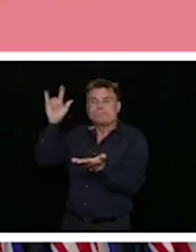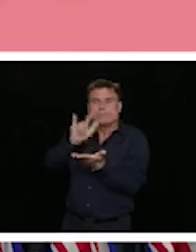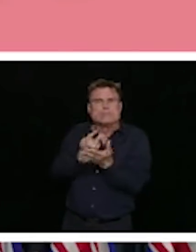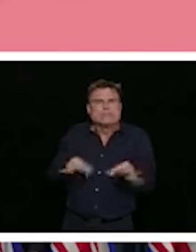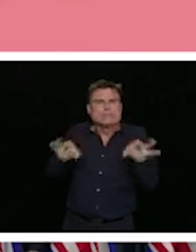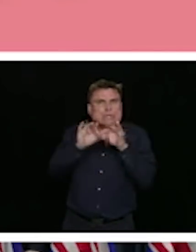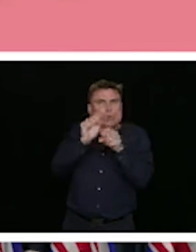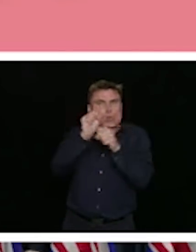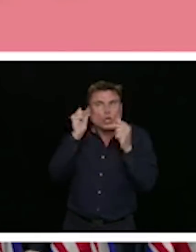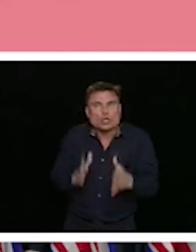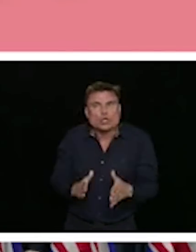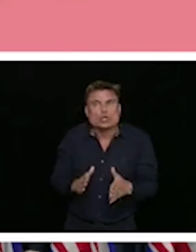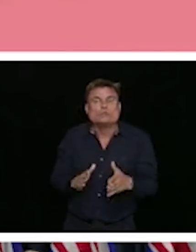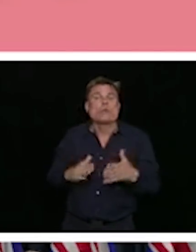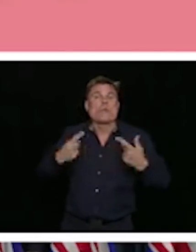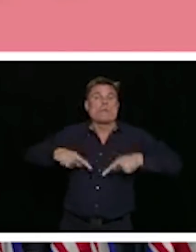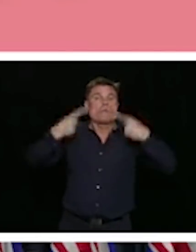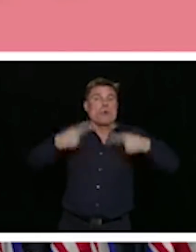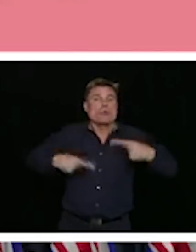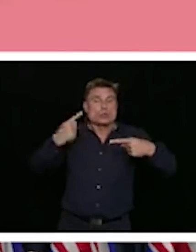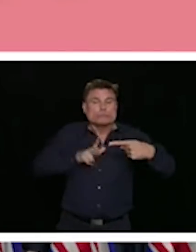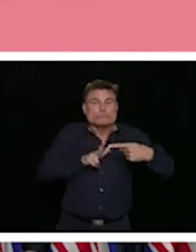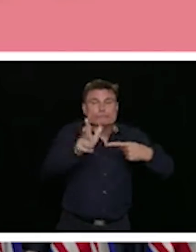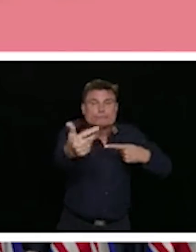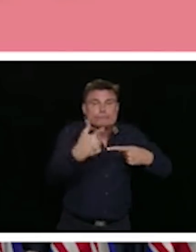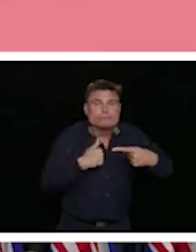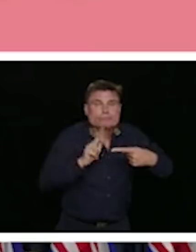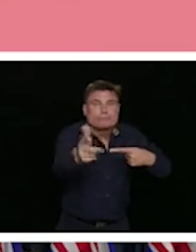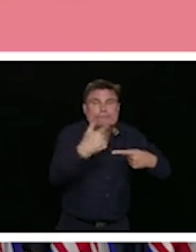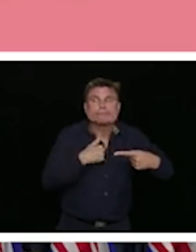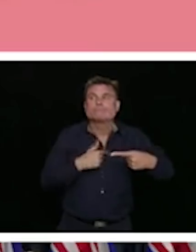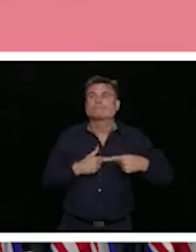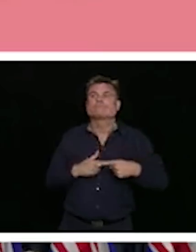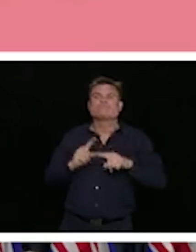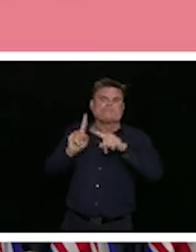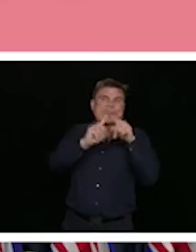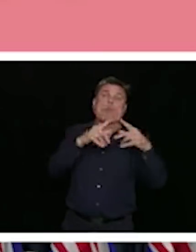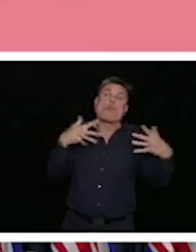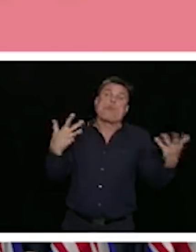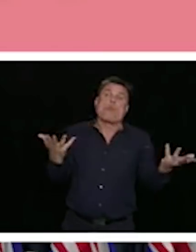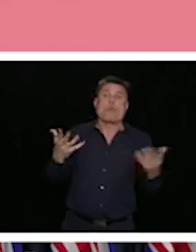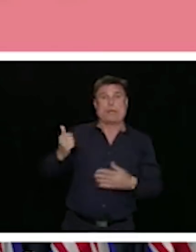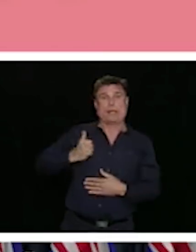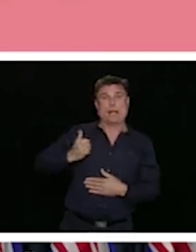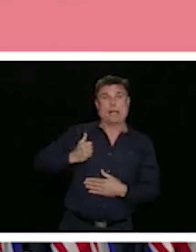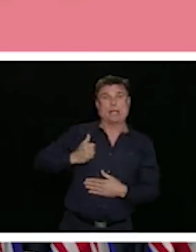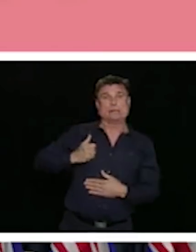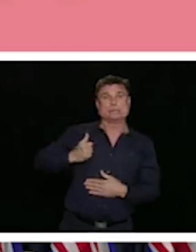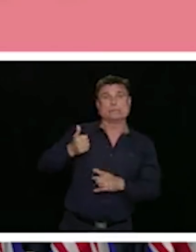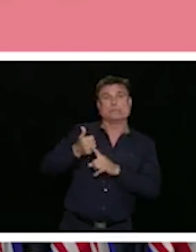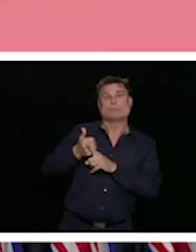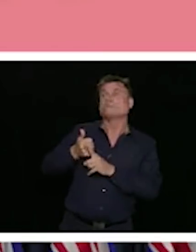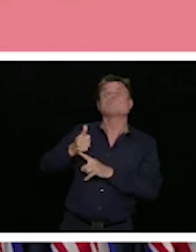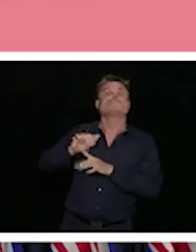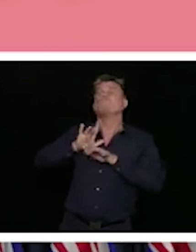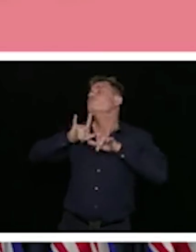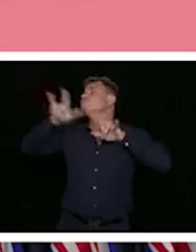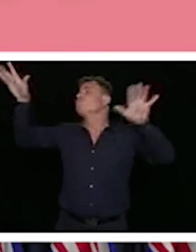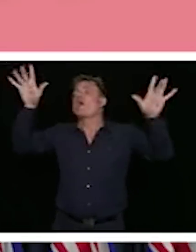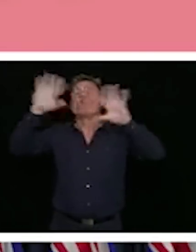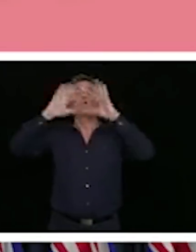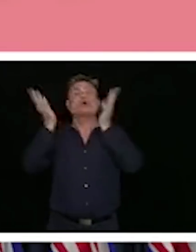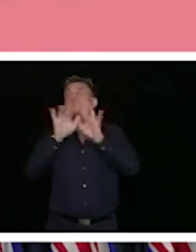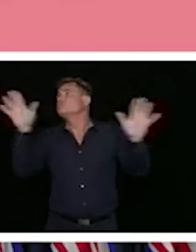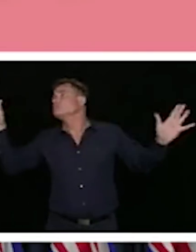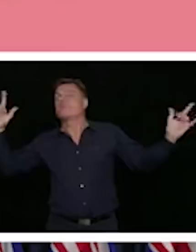It is our temporary foreign workers in some cases. As well as people, Canadians, have repatriated from other countries, including India.